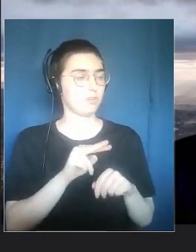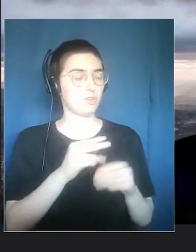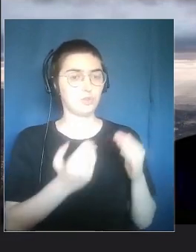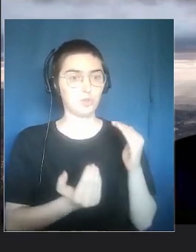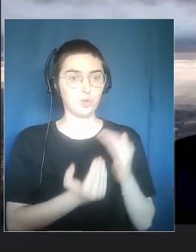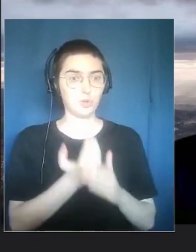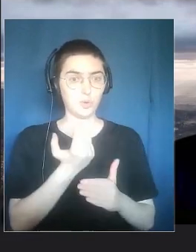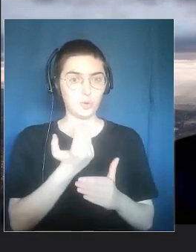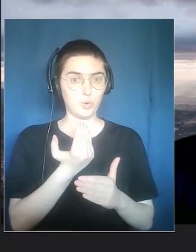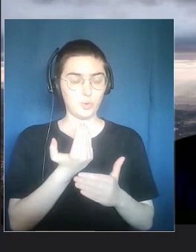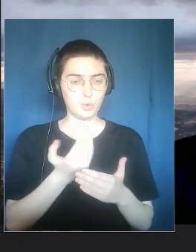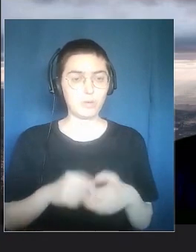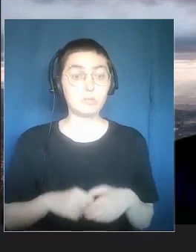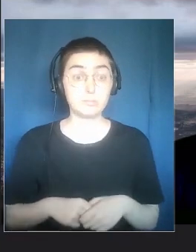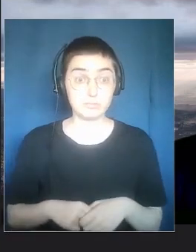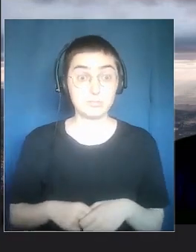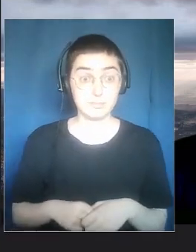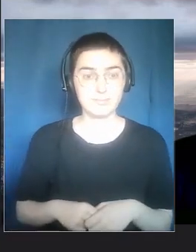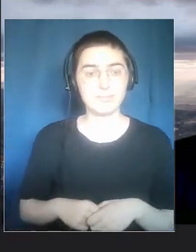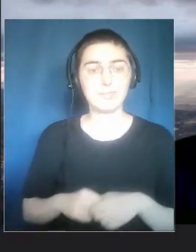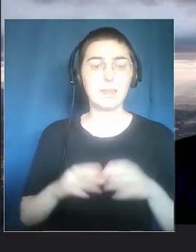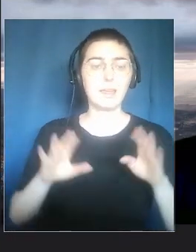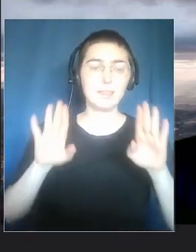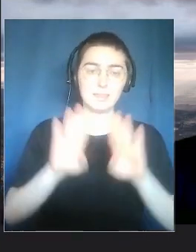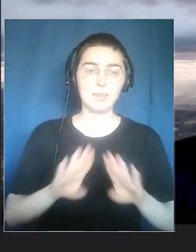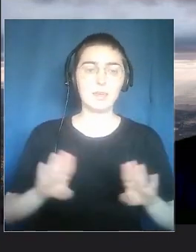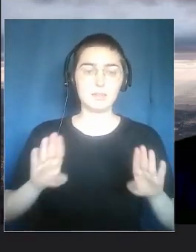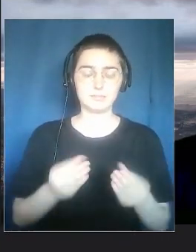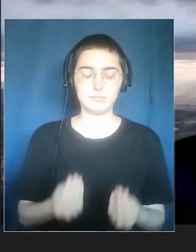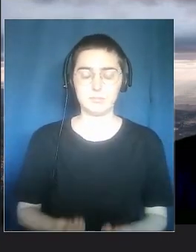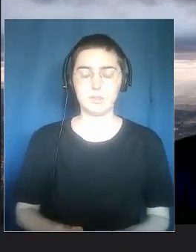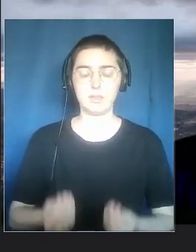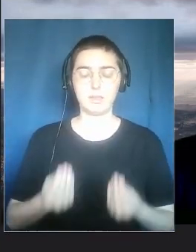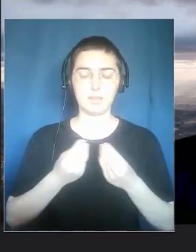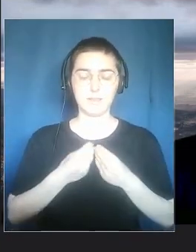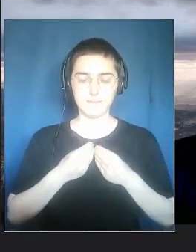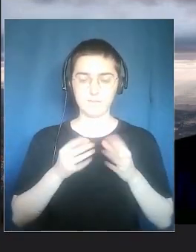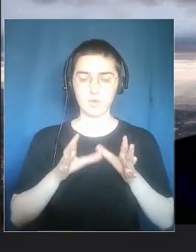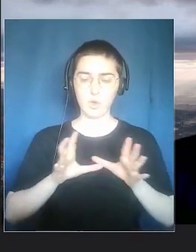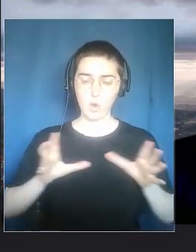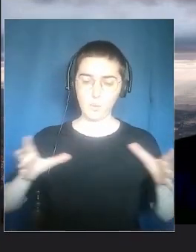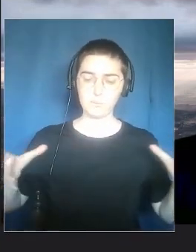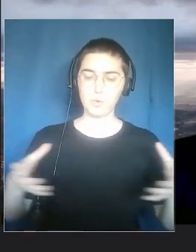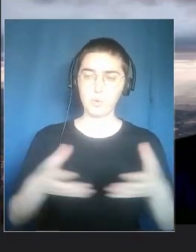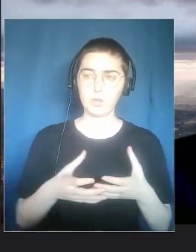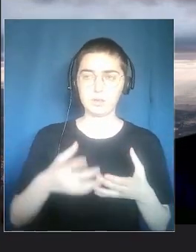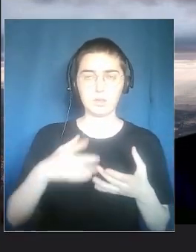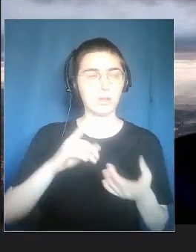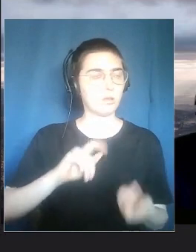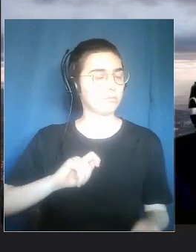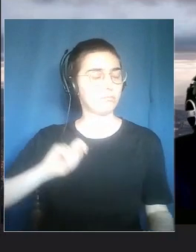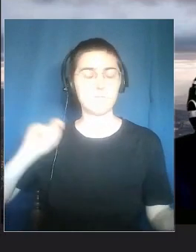So the idea that theatre can have a transformational role